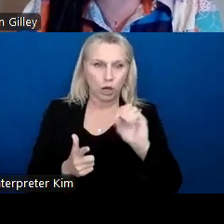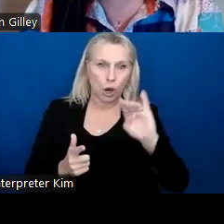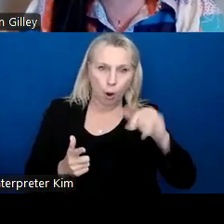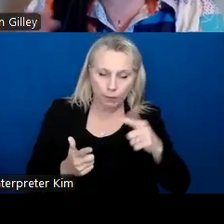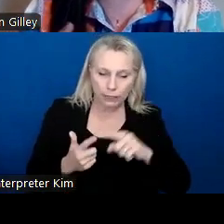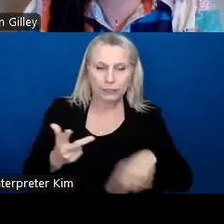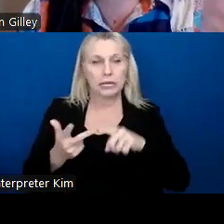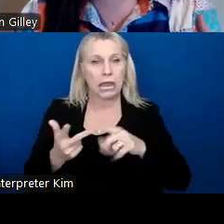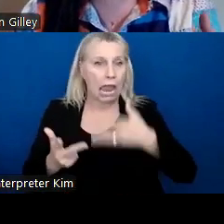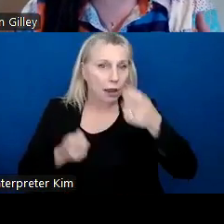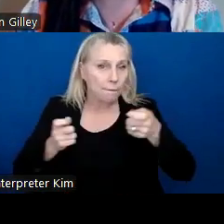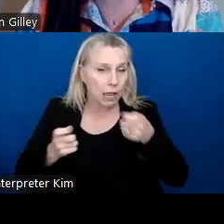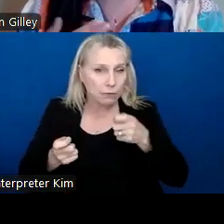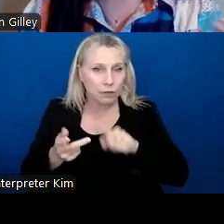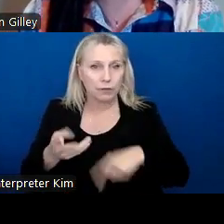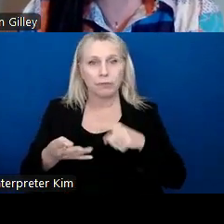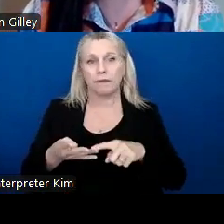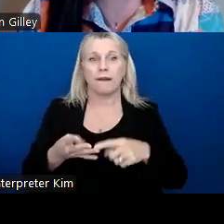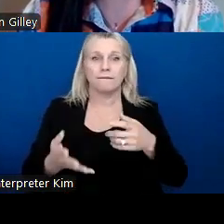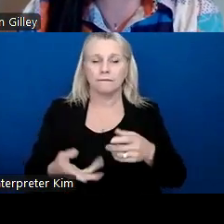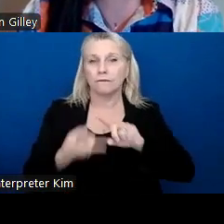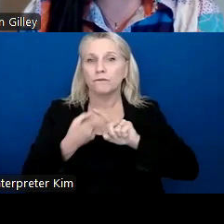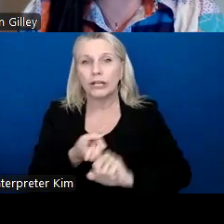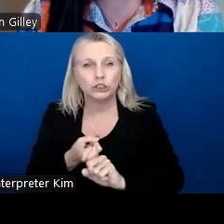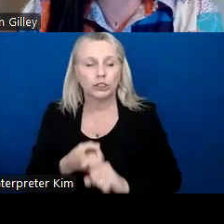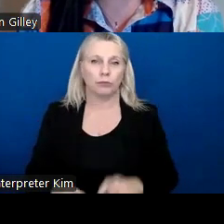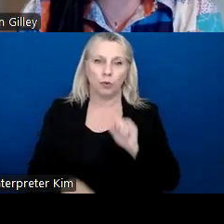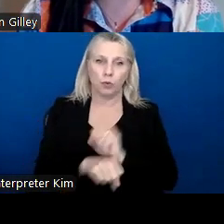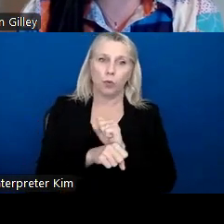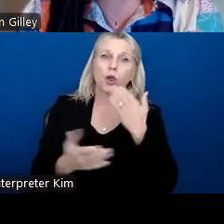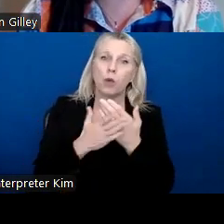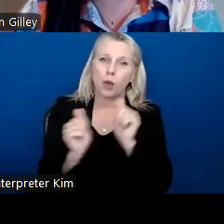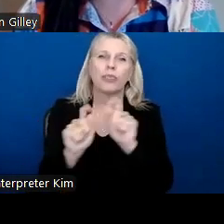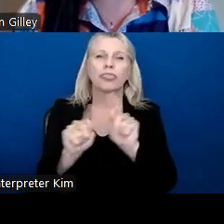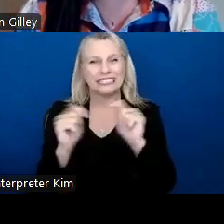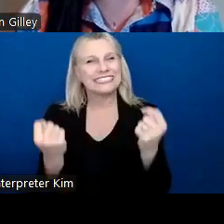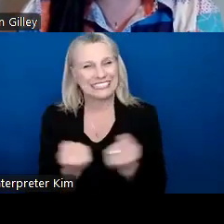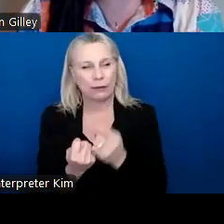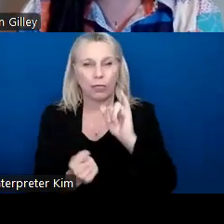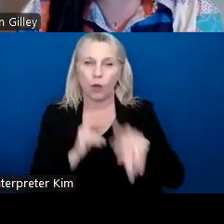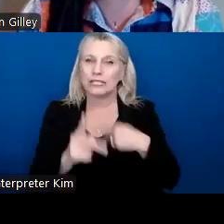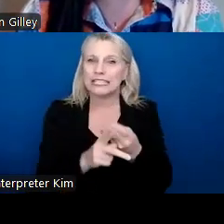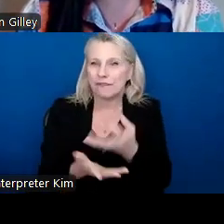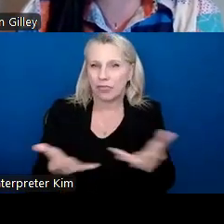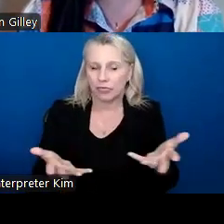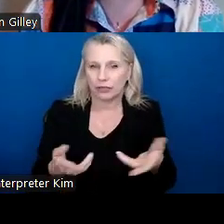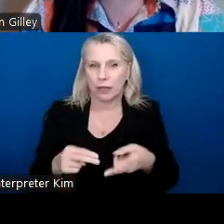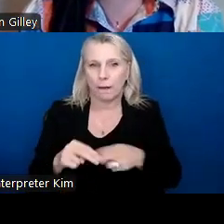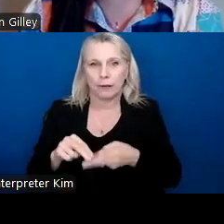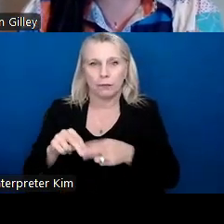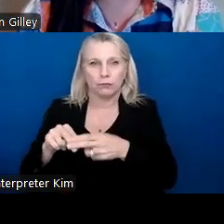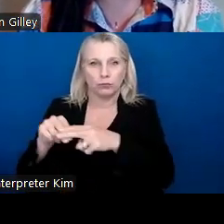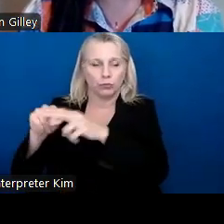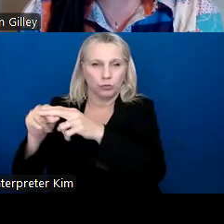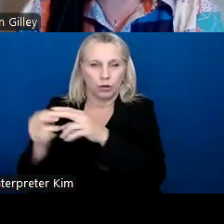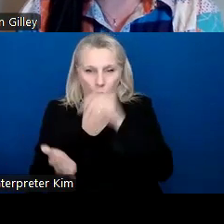management, and then friendship, how to work well with a team, those kinds of things. And they build on each other. So once they're